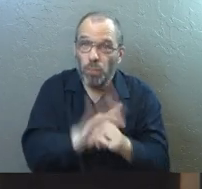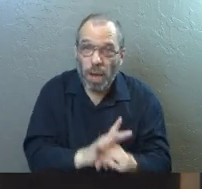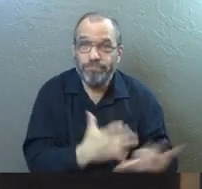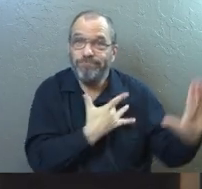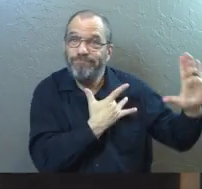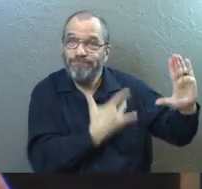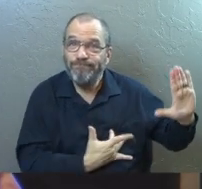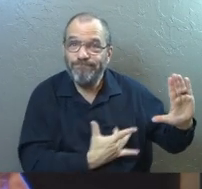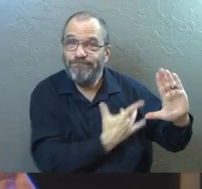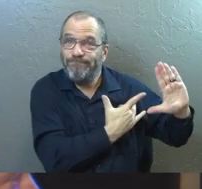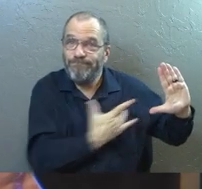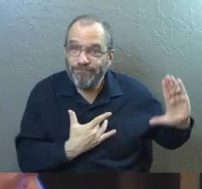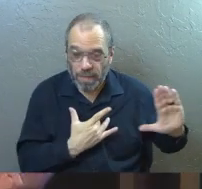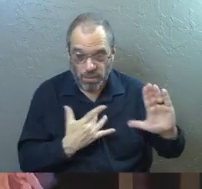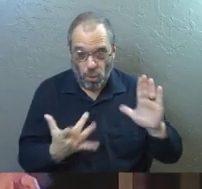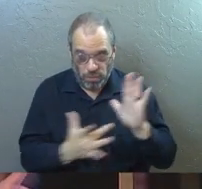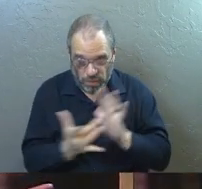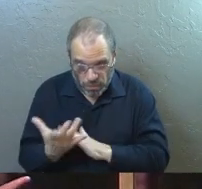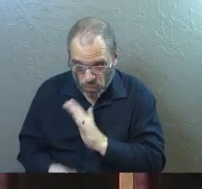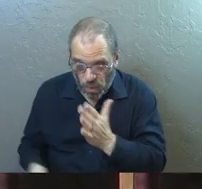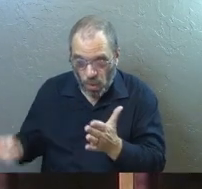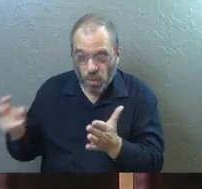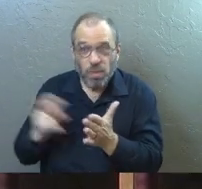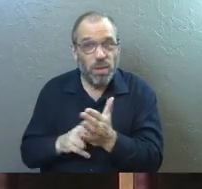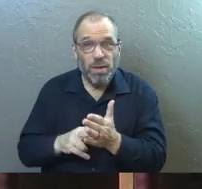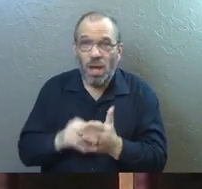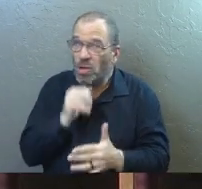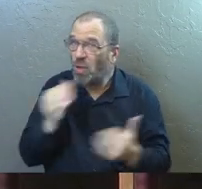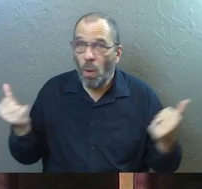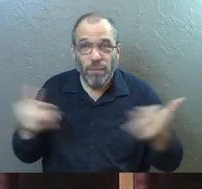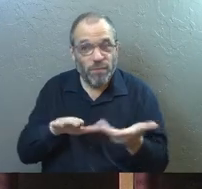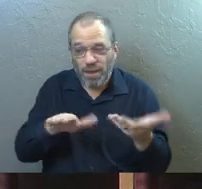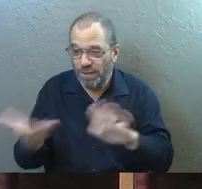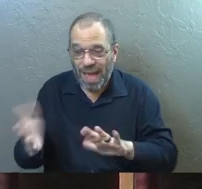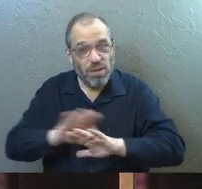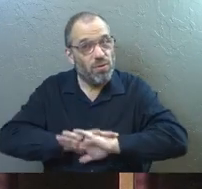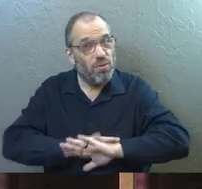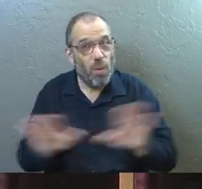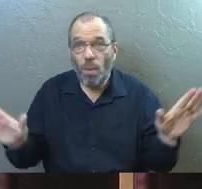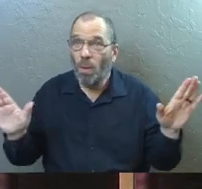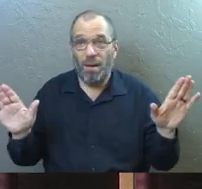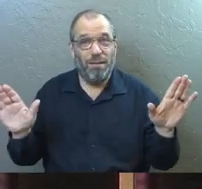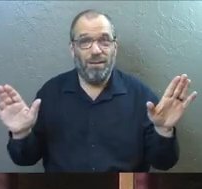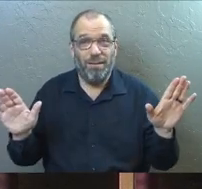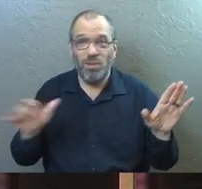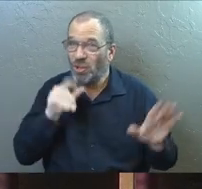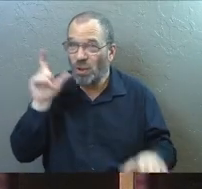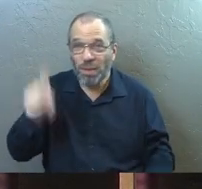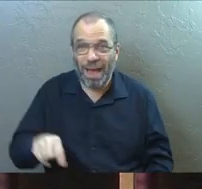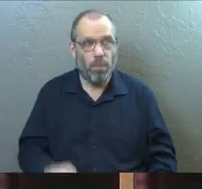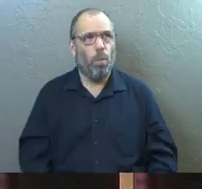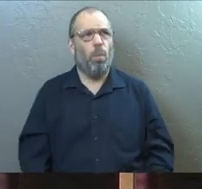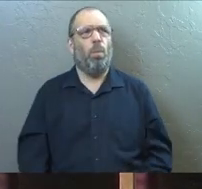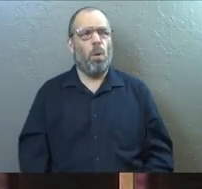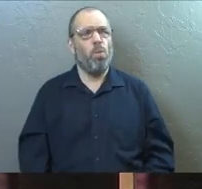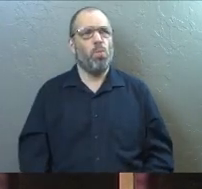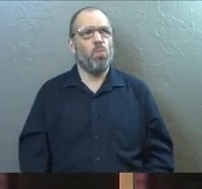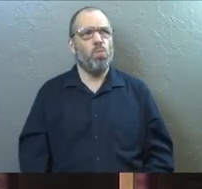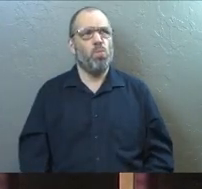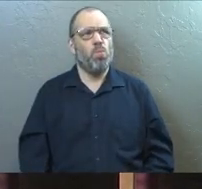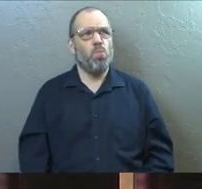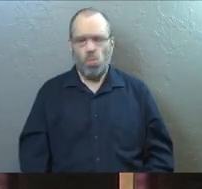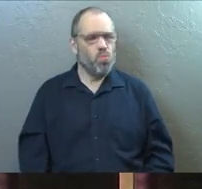So if Jesus rose, you do not have to fear death anymore. Well, that's a tall order.